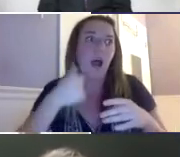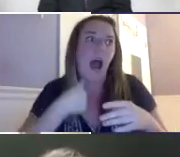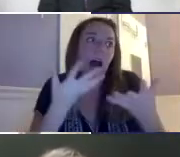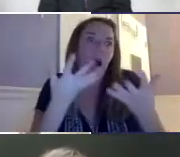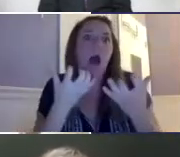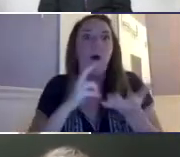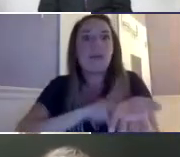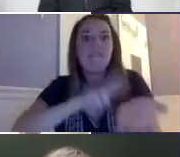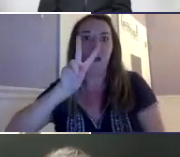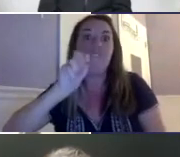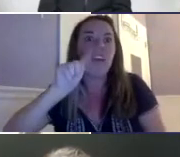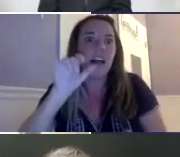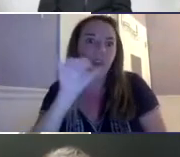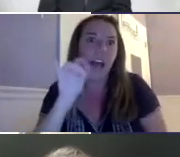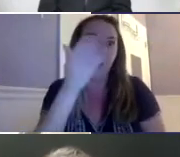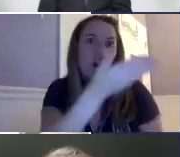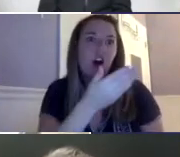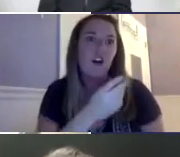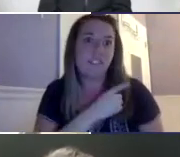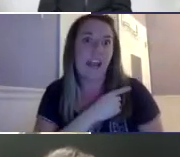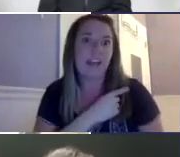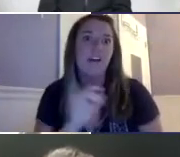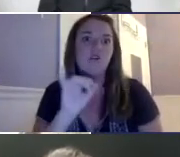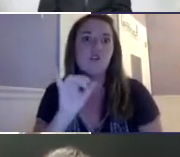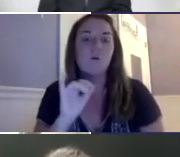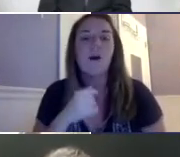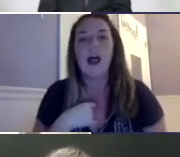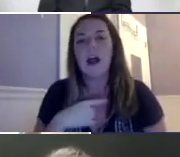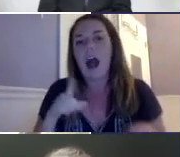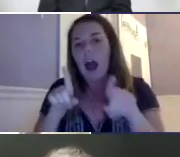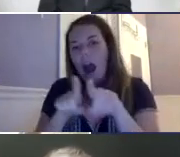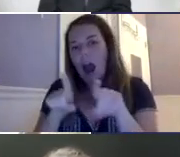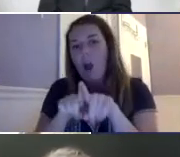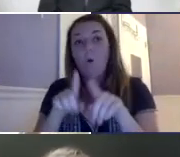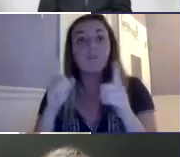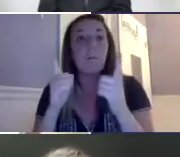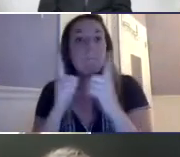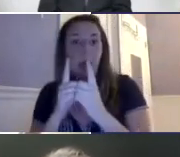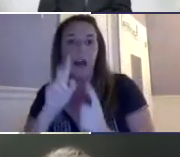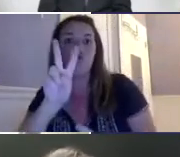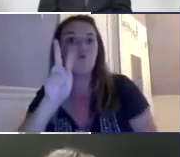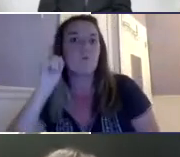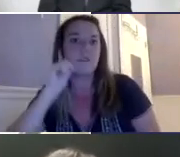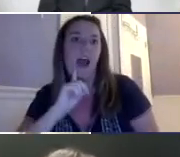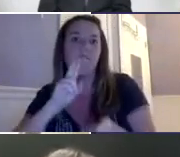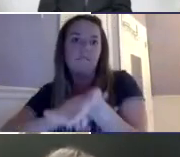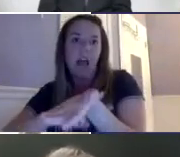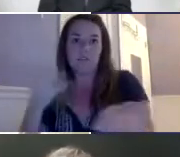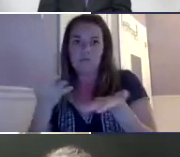the way home, we had been talking about the presentation and I said, I want to be a vet just like her.